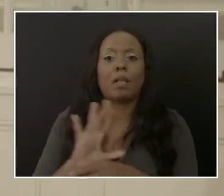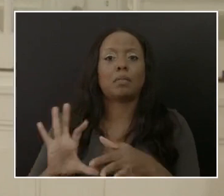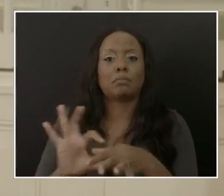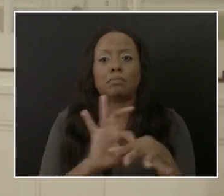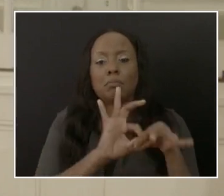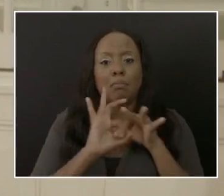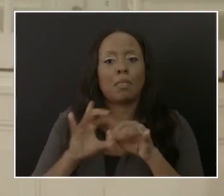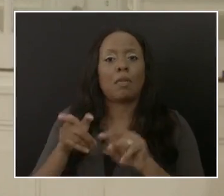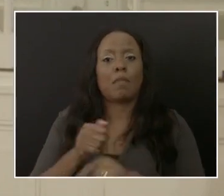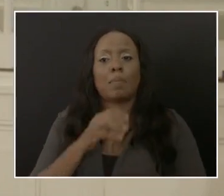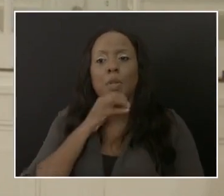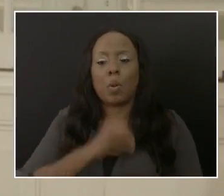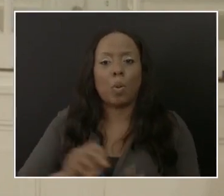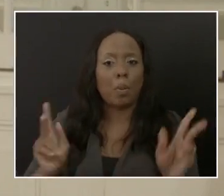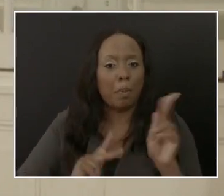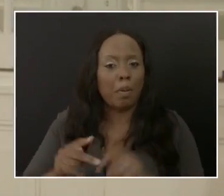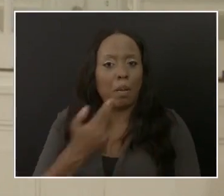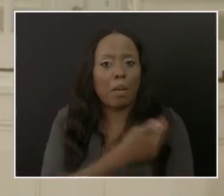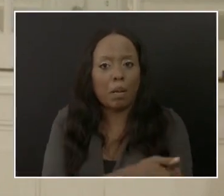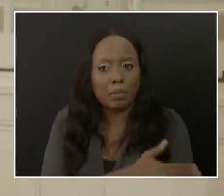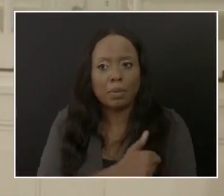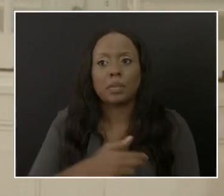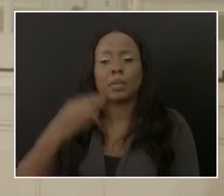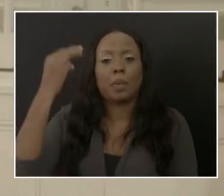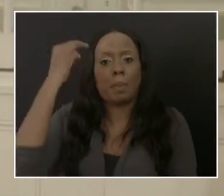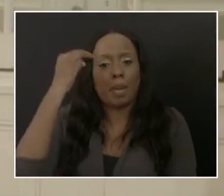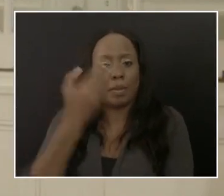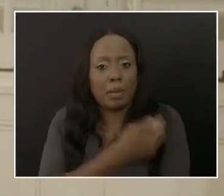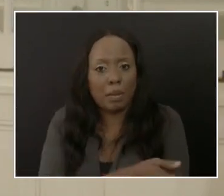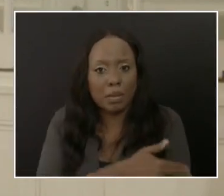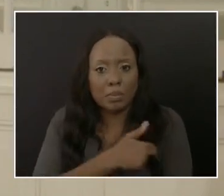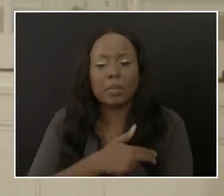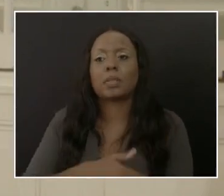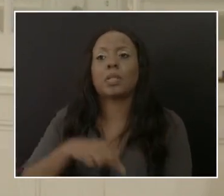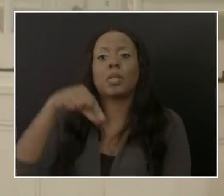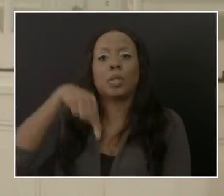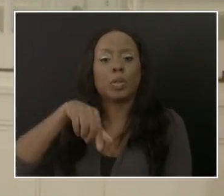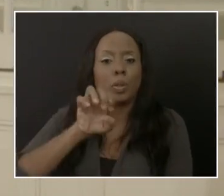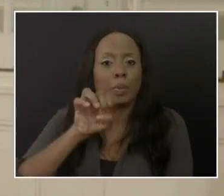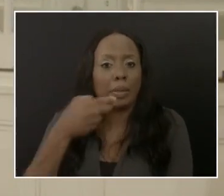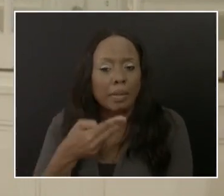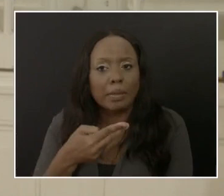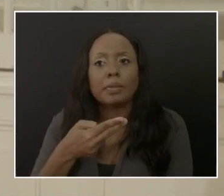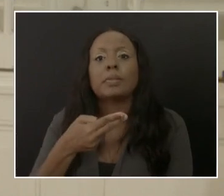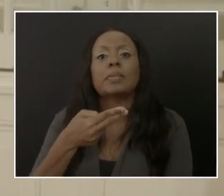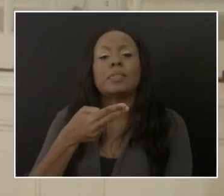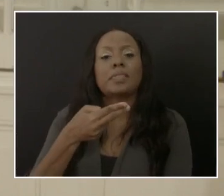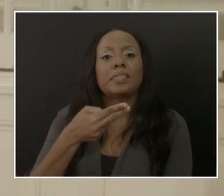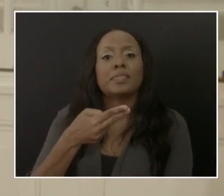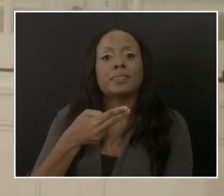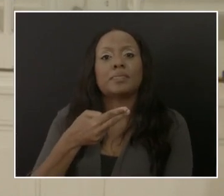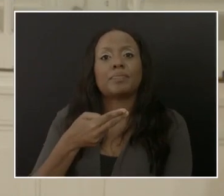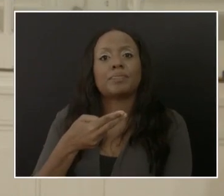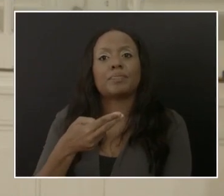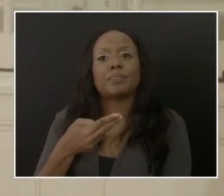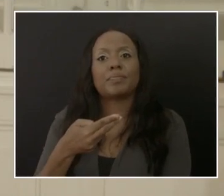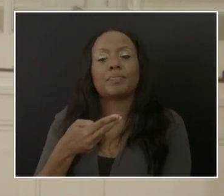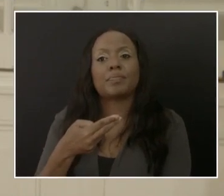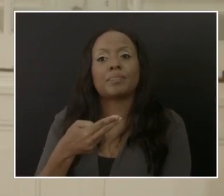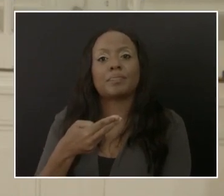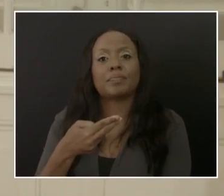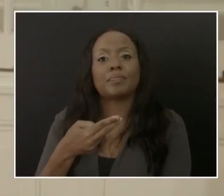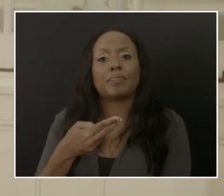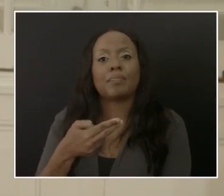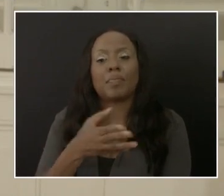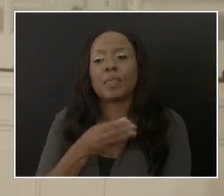Geriatric Hospital, Psychiatric Hospital, QEH has done tremendous work. And the other area